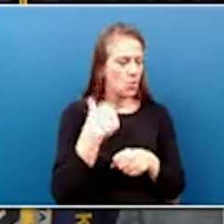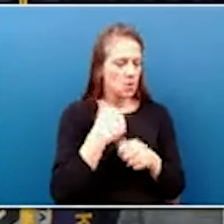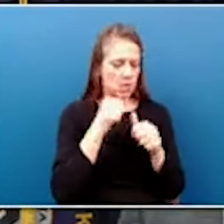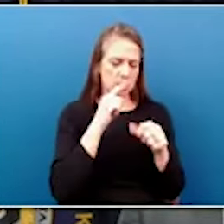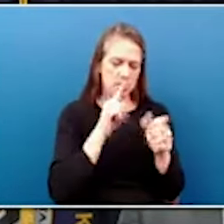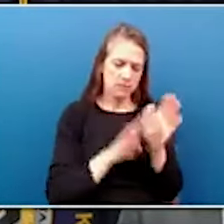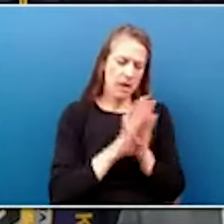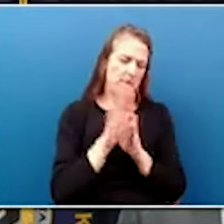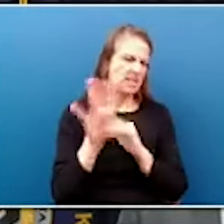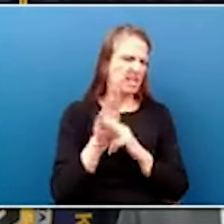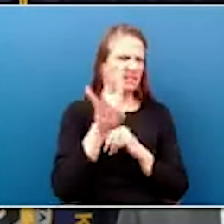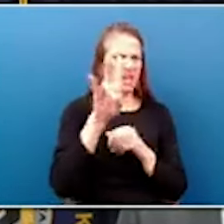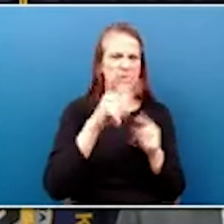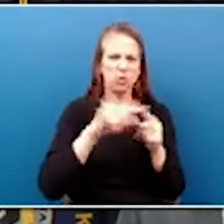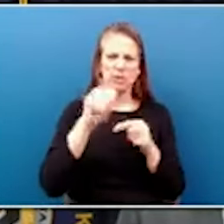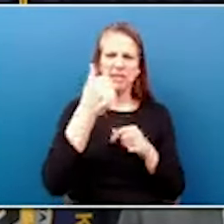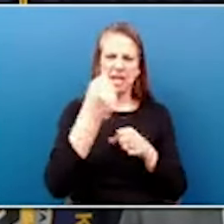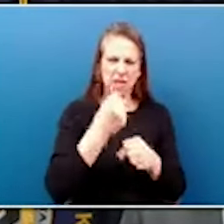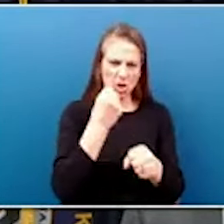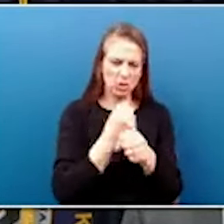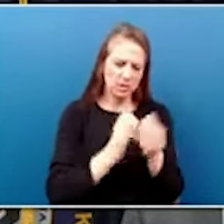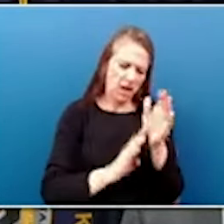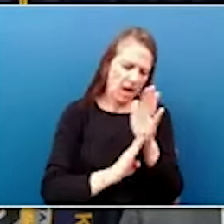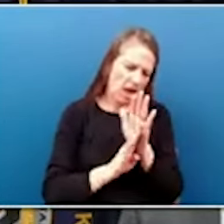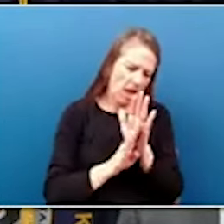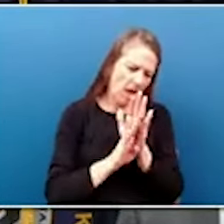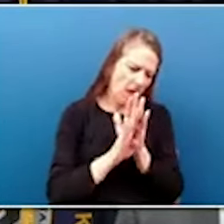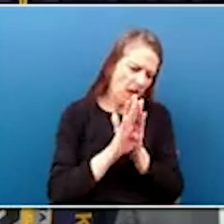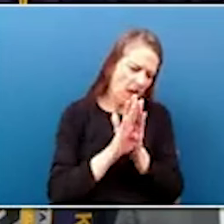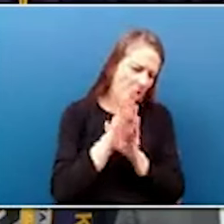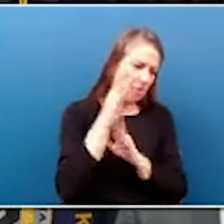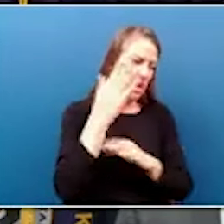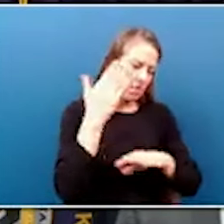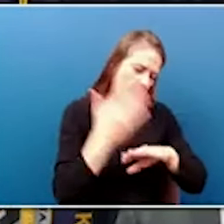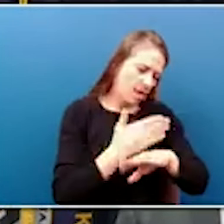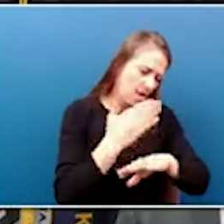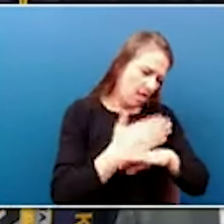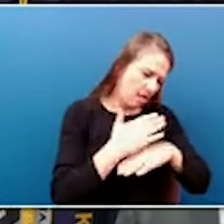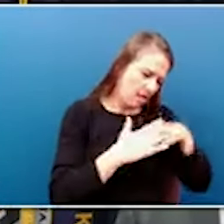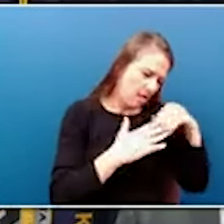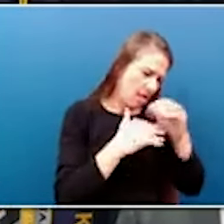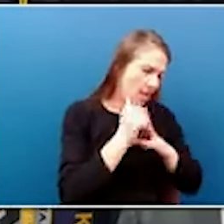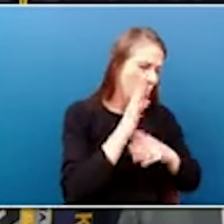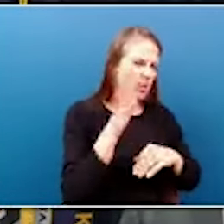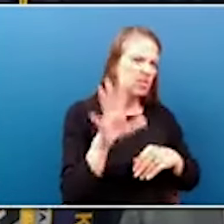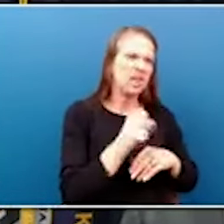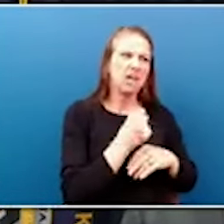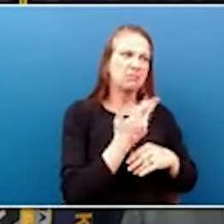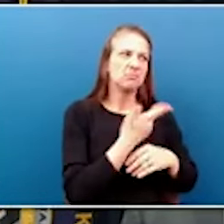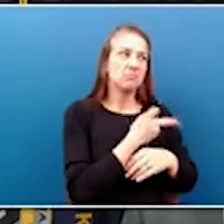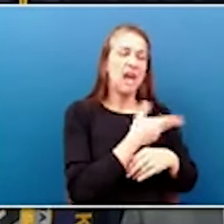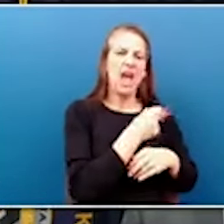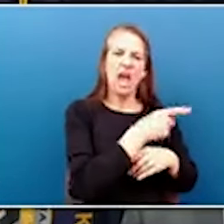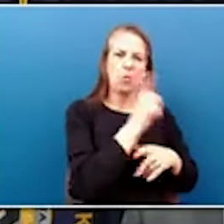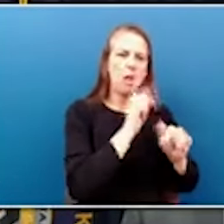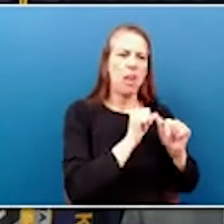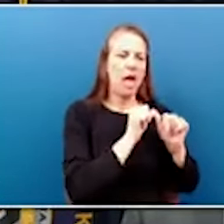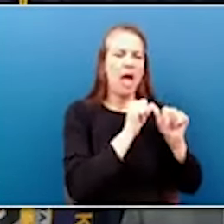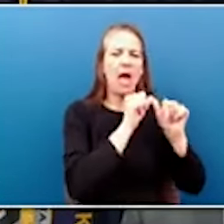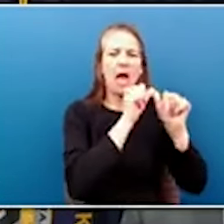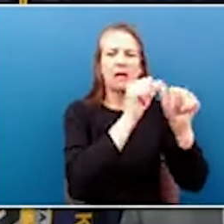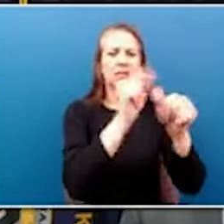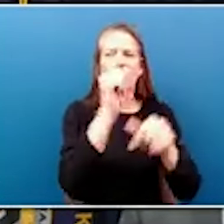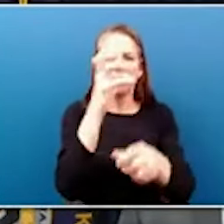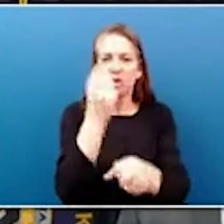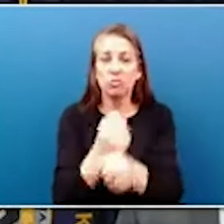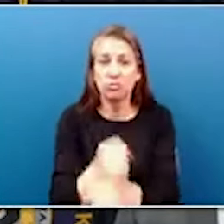to 10 years, including the building and a project that will last likely for a century. Again,